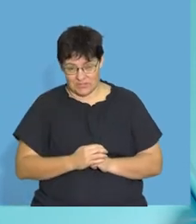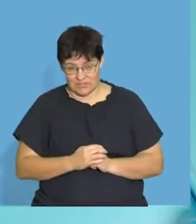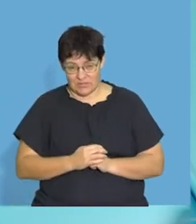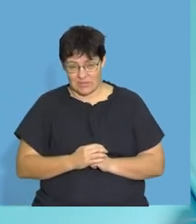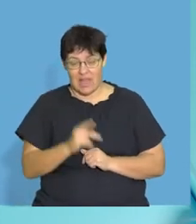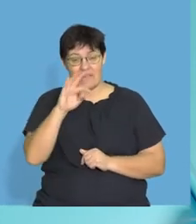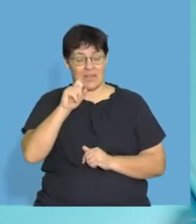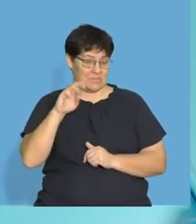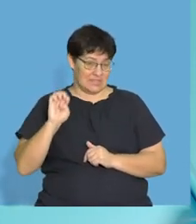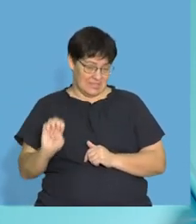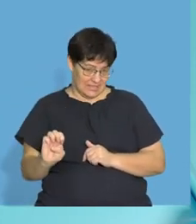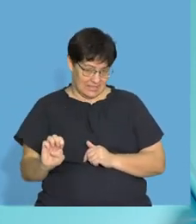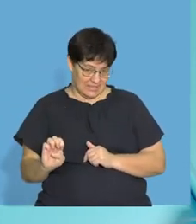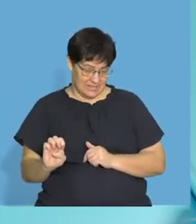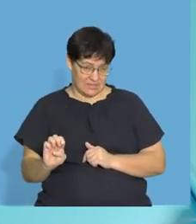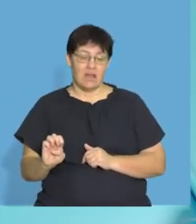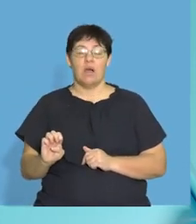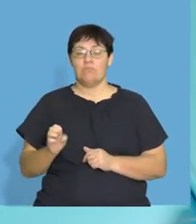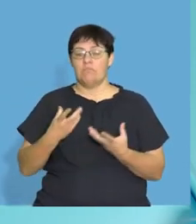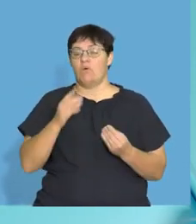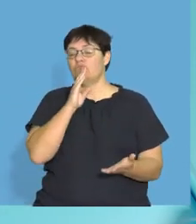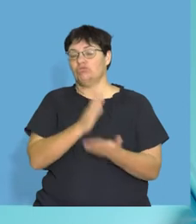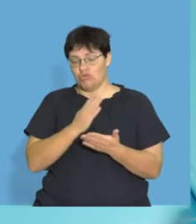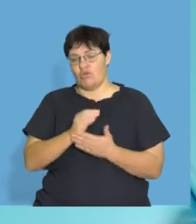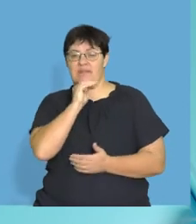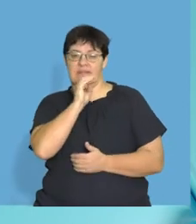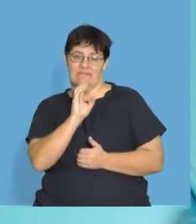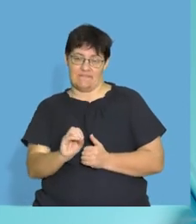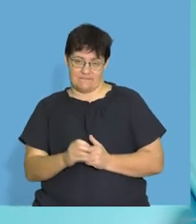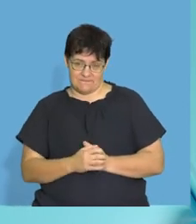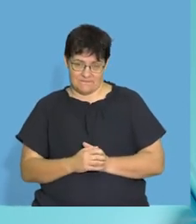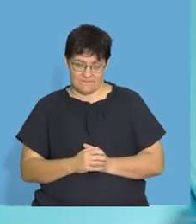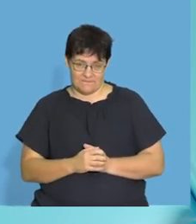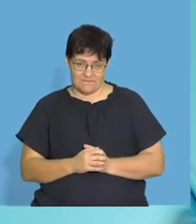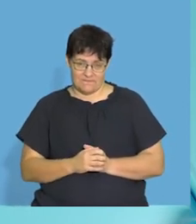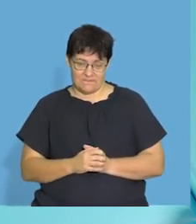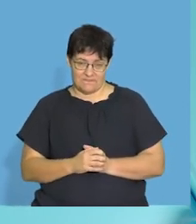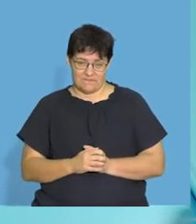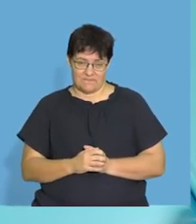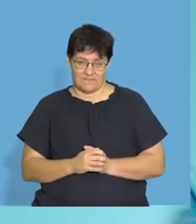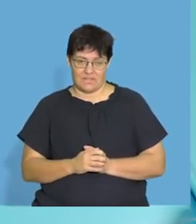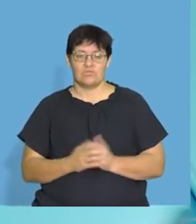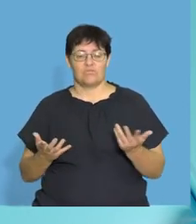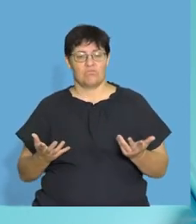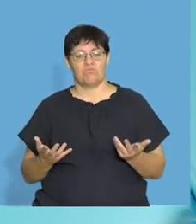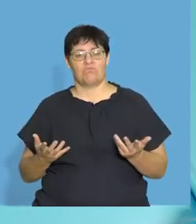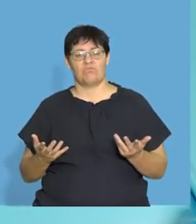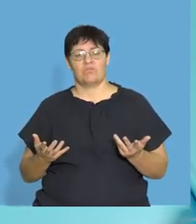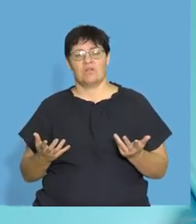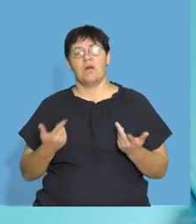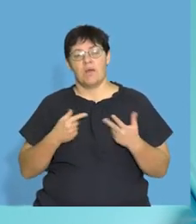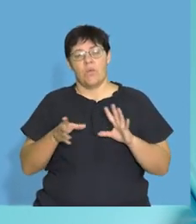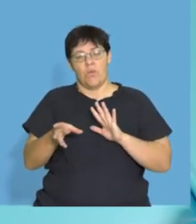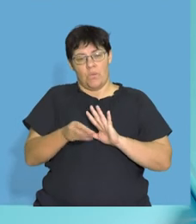can send the message. So, vitamin E, right, we want to make sure that we have enough of it, right, to get those, the fat too.